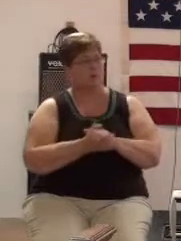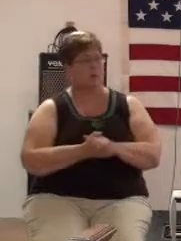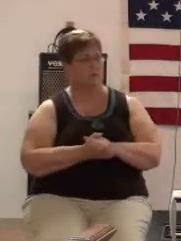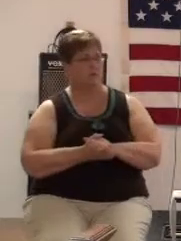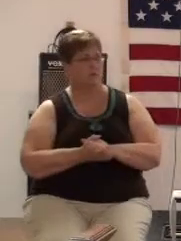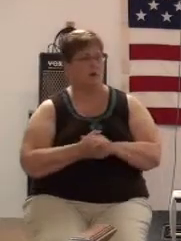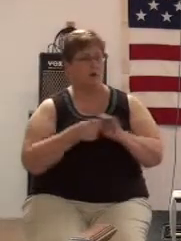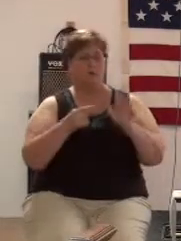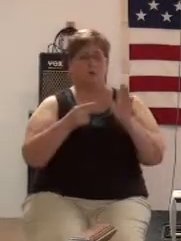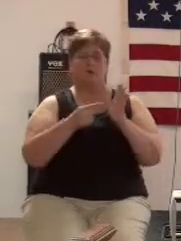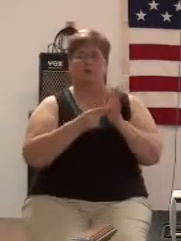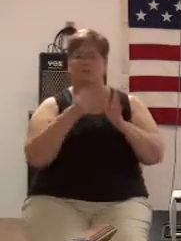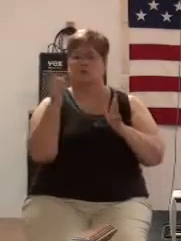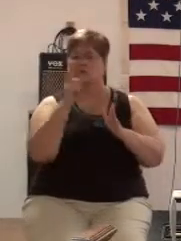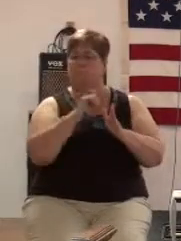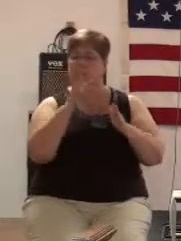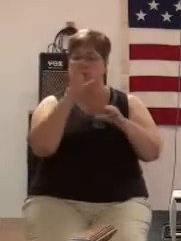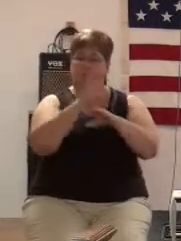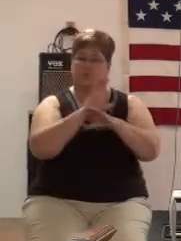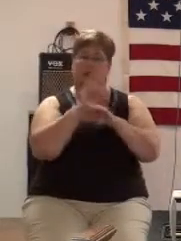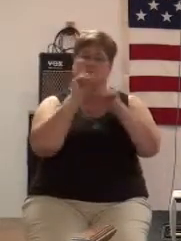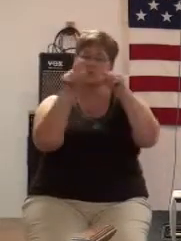This is where the church is headed.